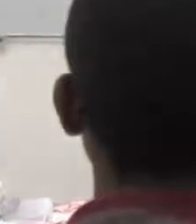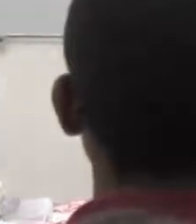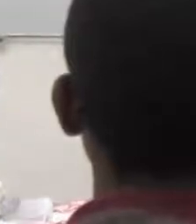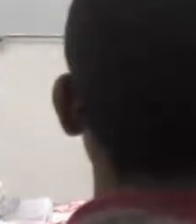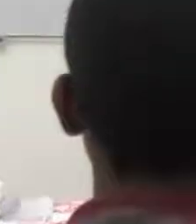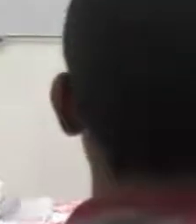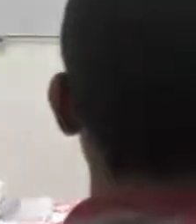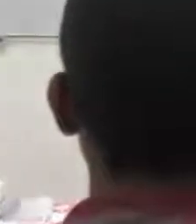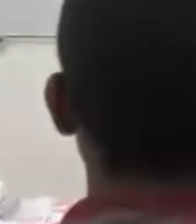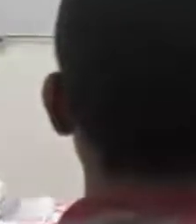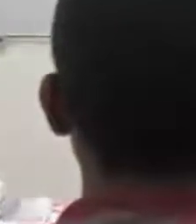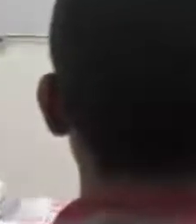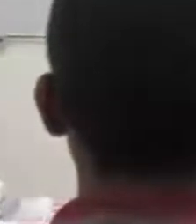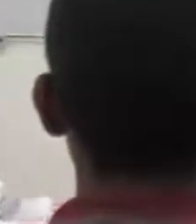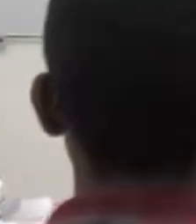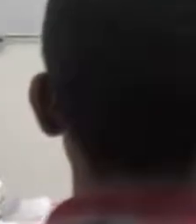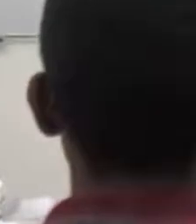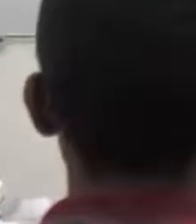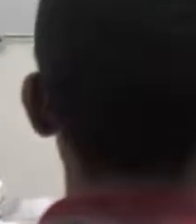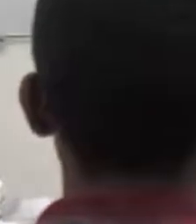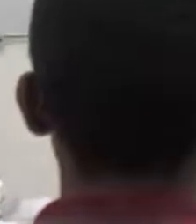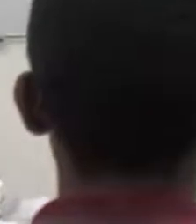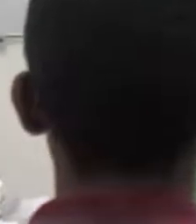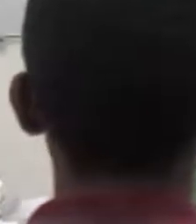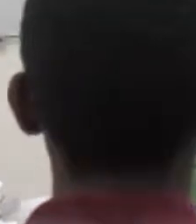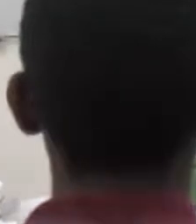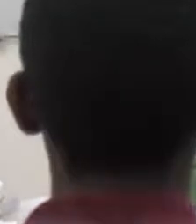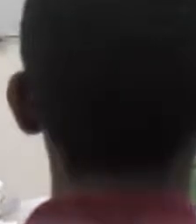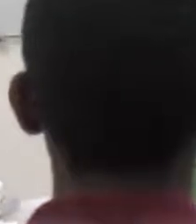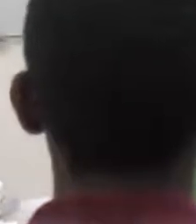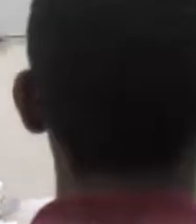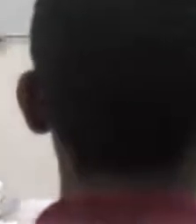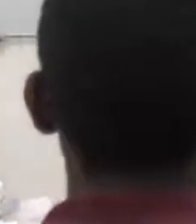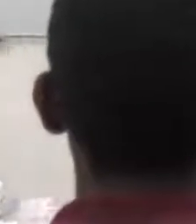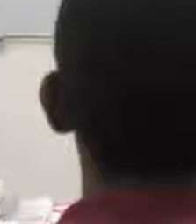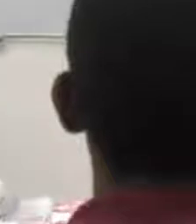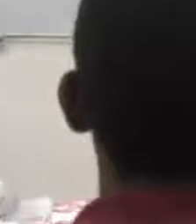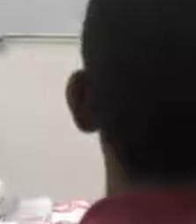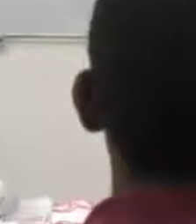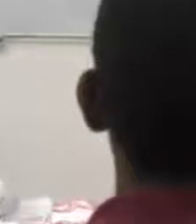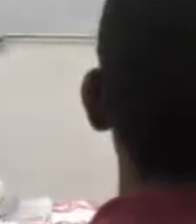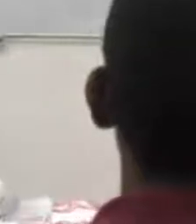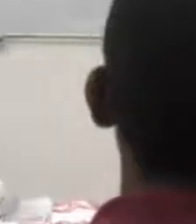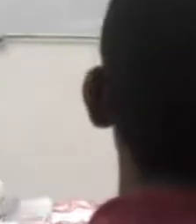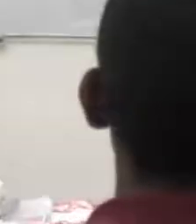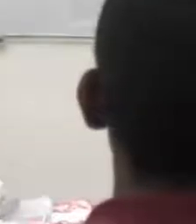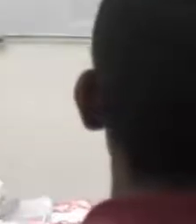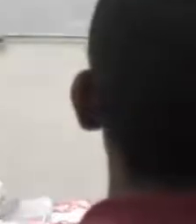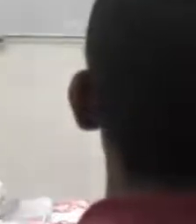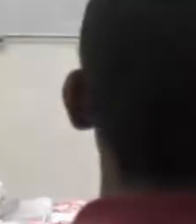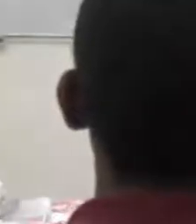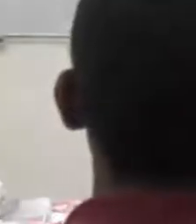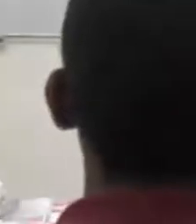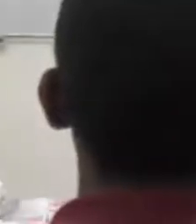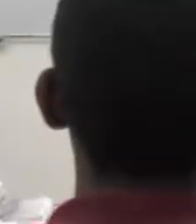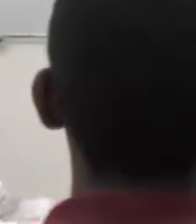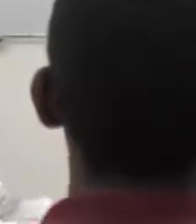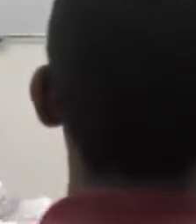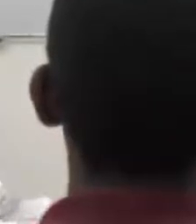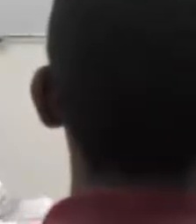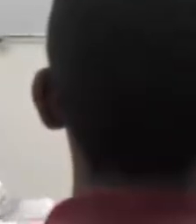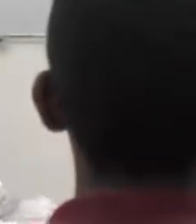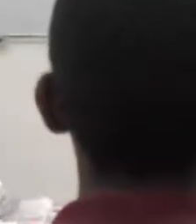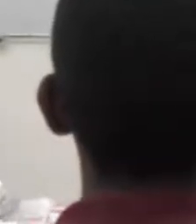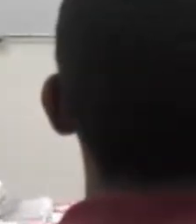instrument in the hands of the Lord and that the Lord may preserve in us his work of the Holy Spirit that